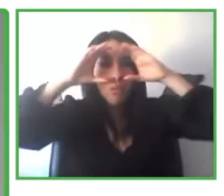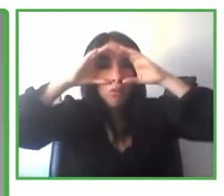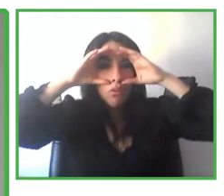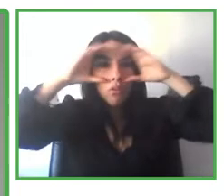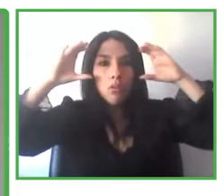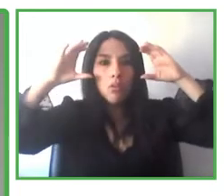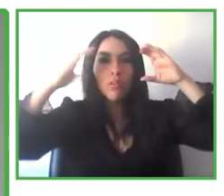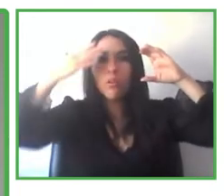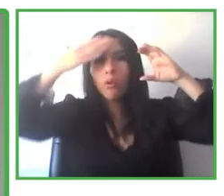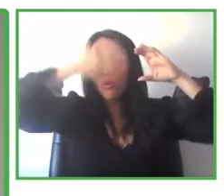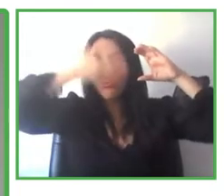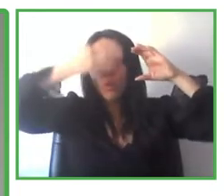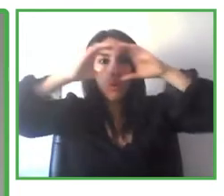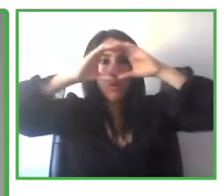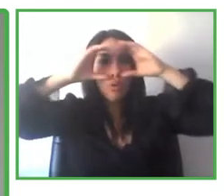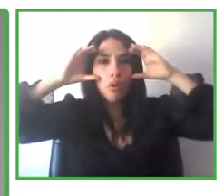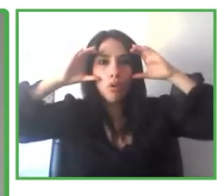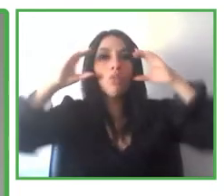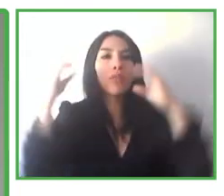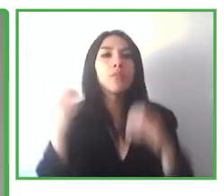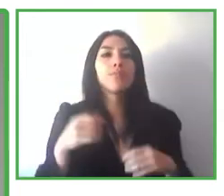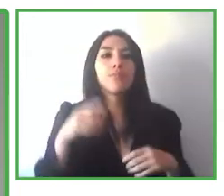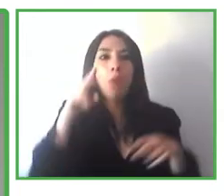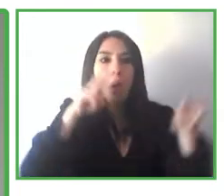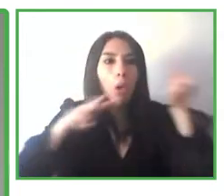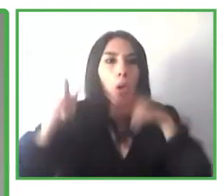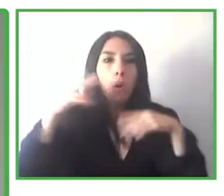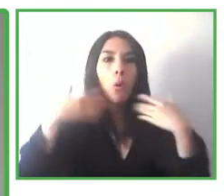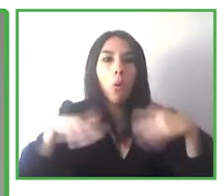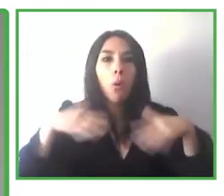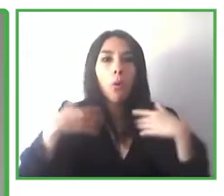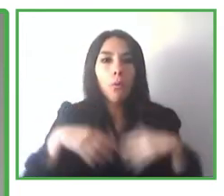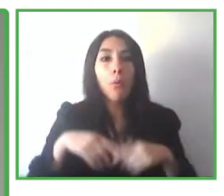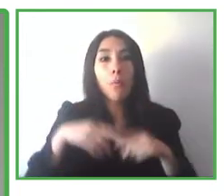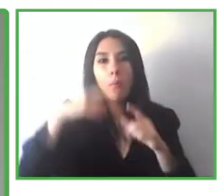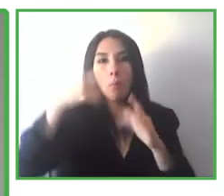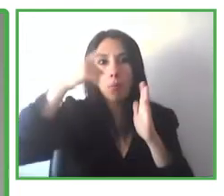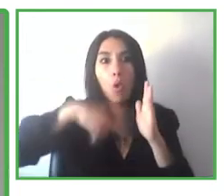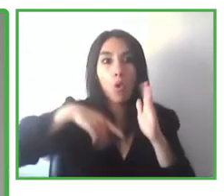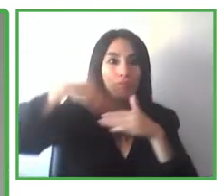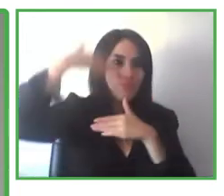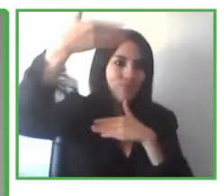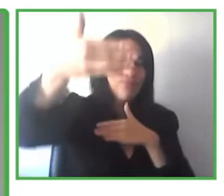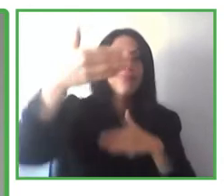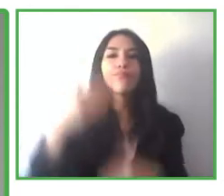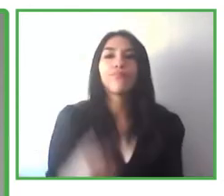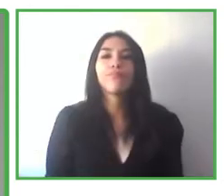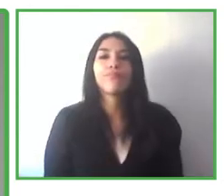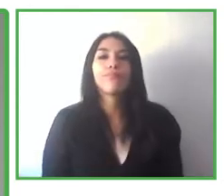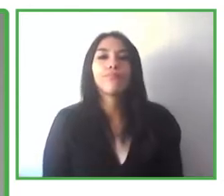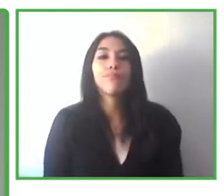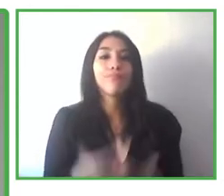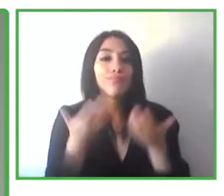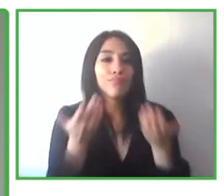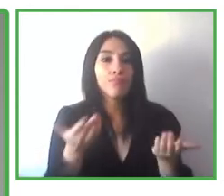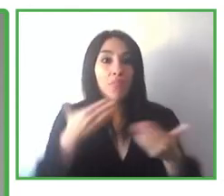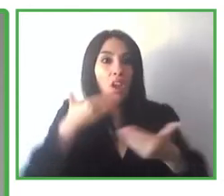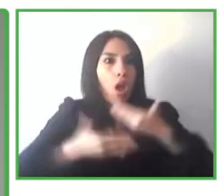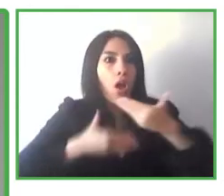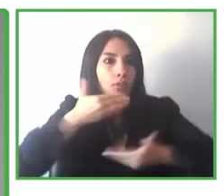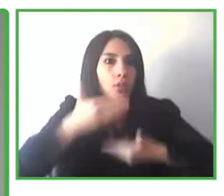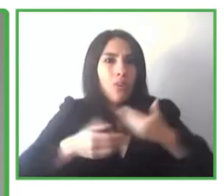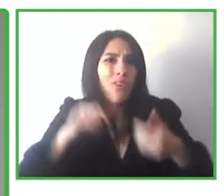may even be falling short. Just like the trends are moving along in the